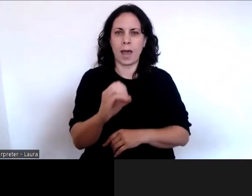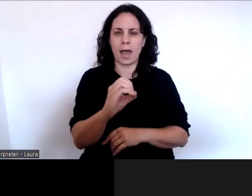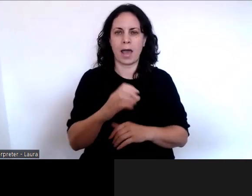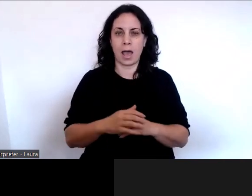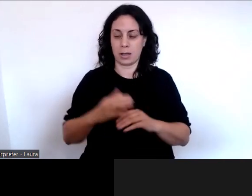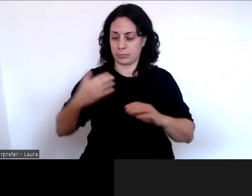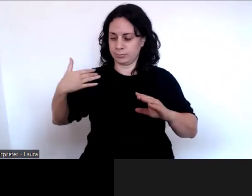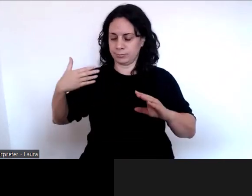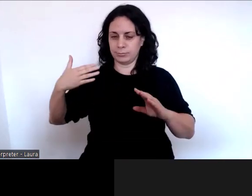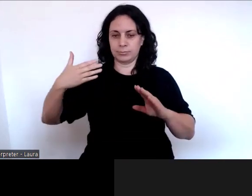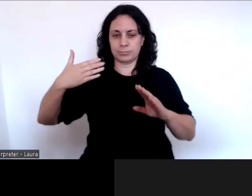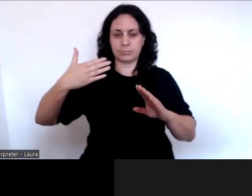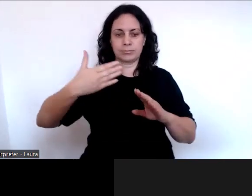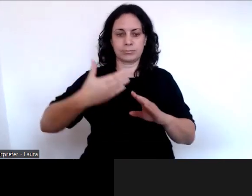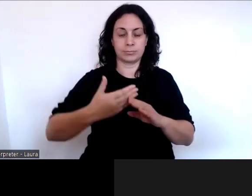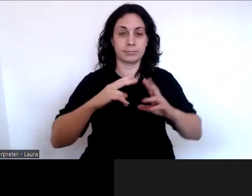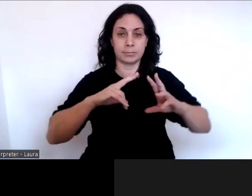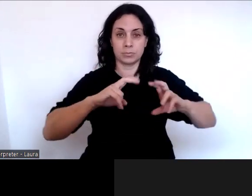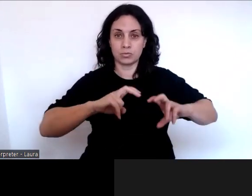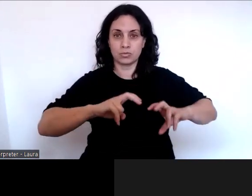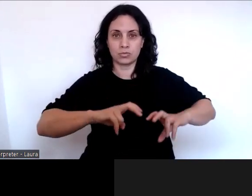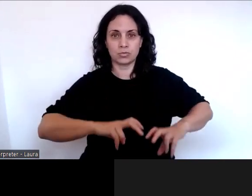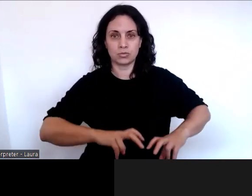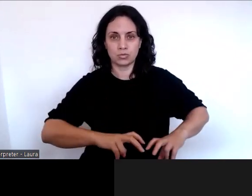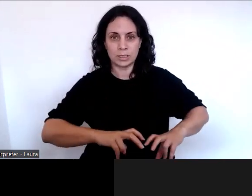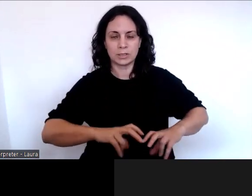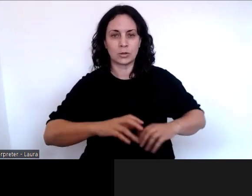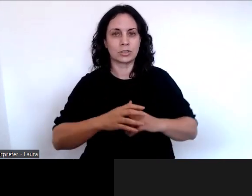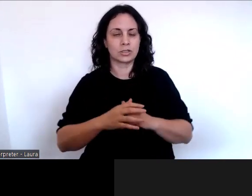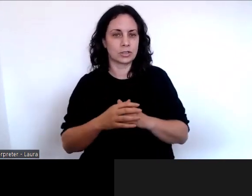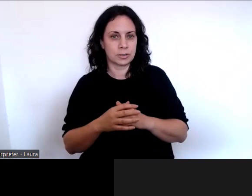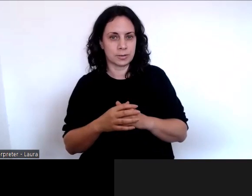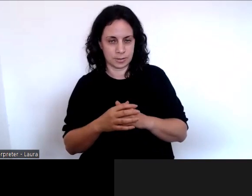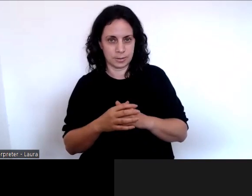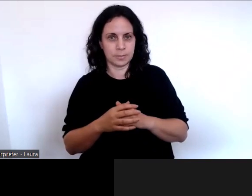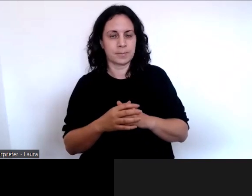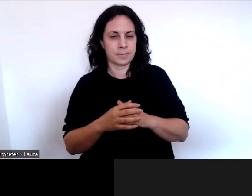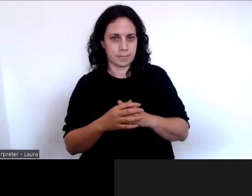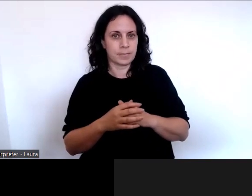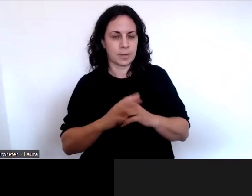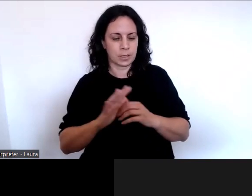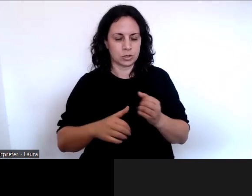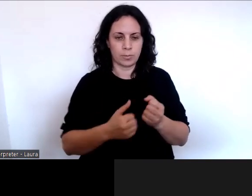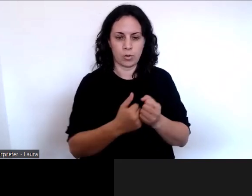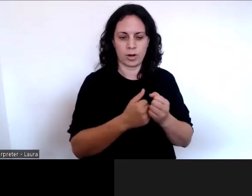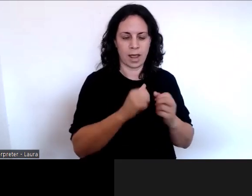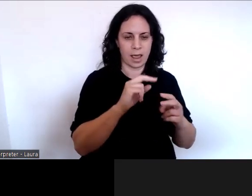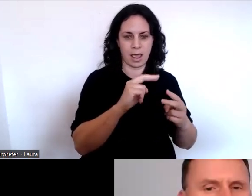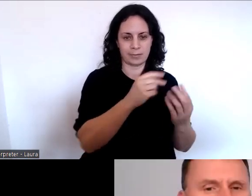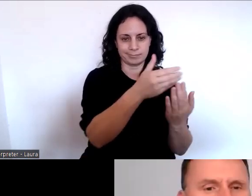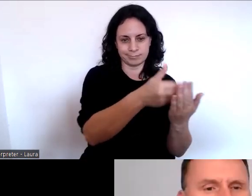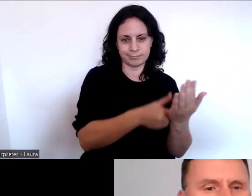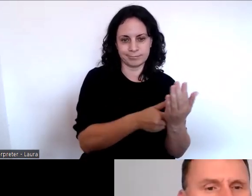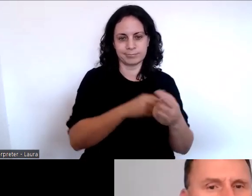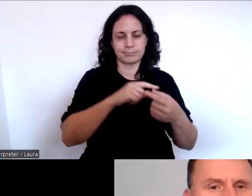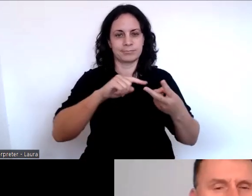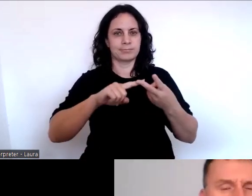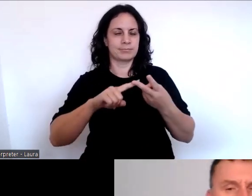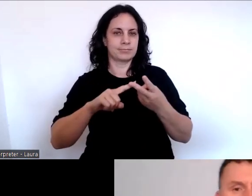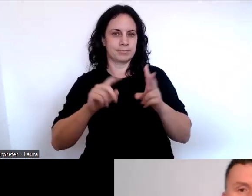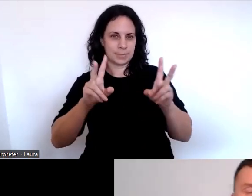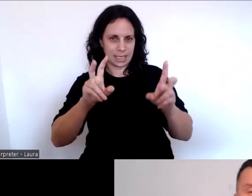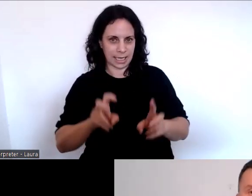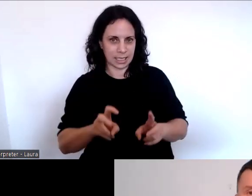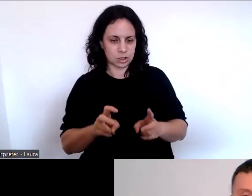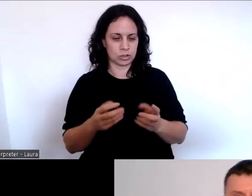carrying out research to underpin our review. So looking at things like identifying issues with the current law, looking